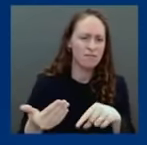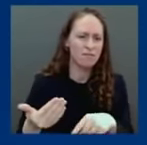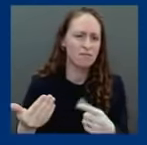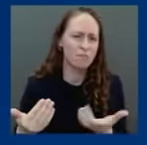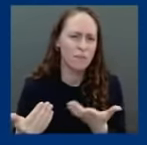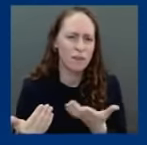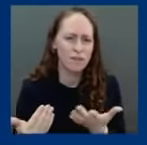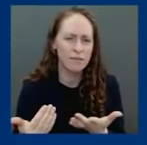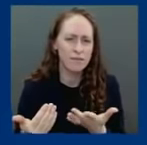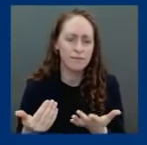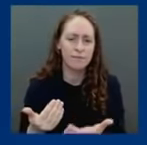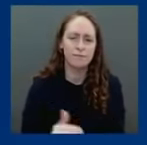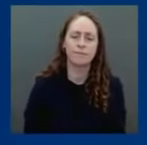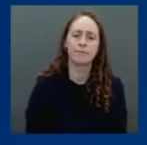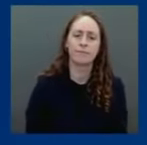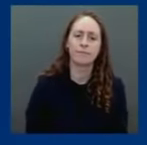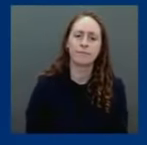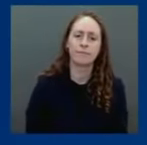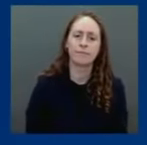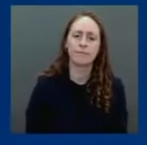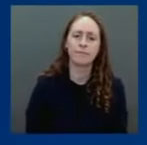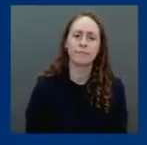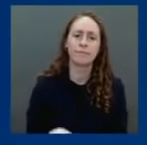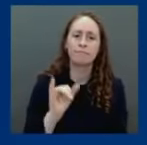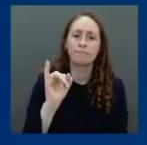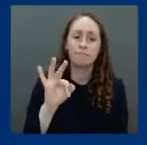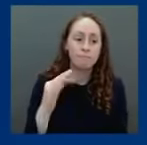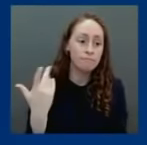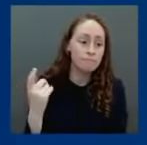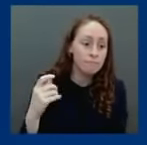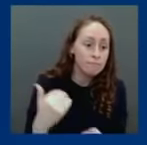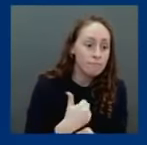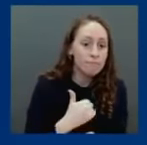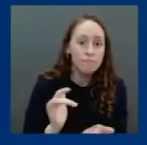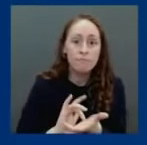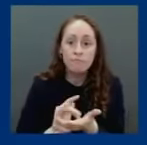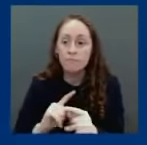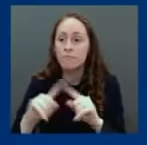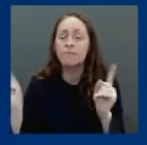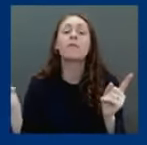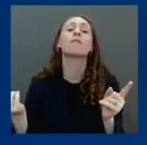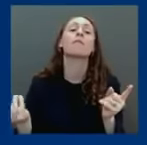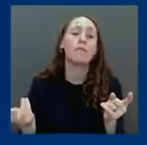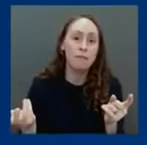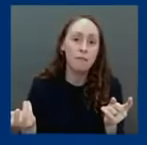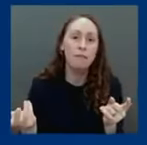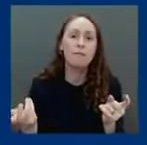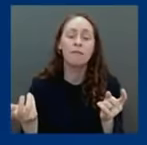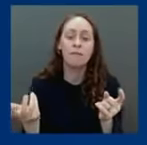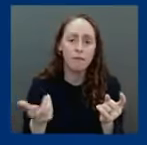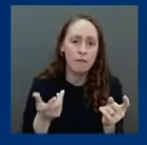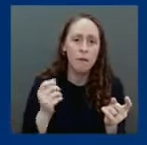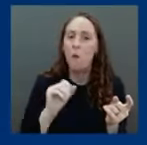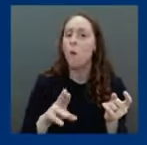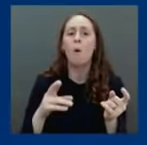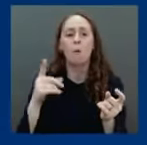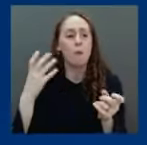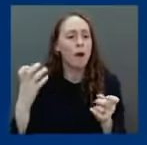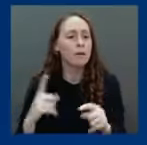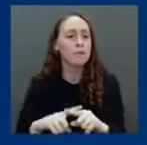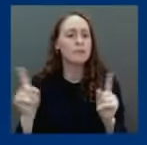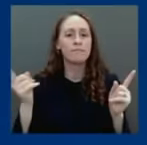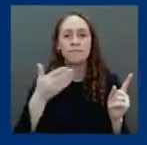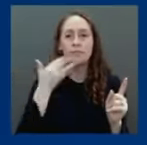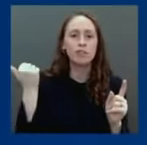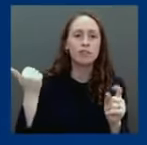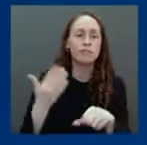need funding to continue to expand testing and to continue to lead the effort as we've done with 1.2